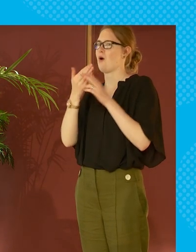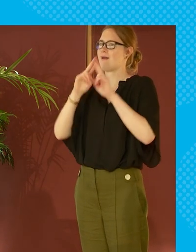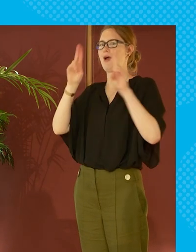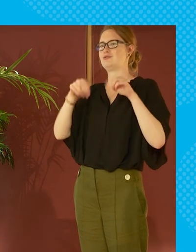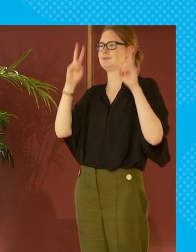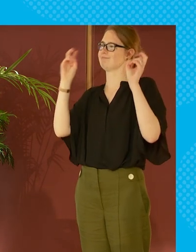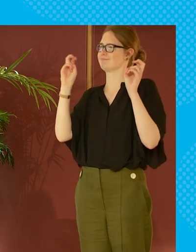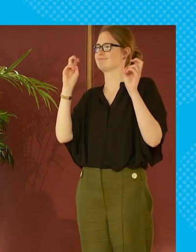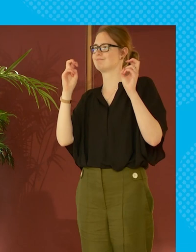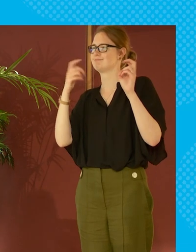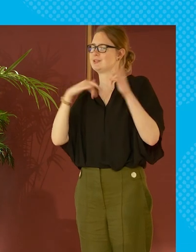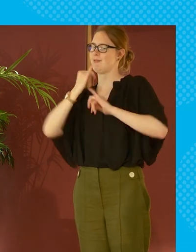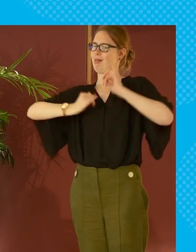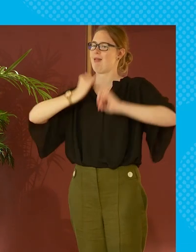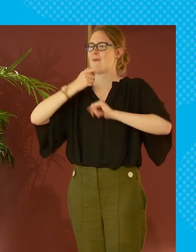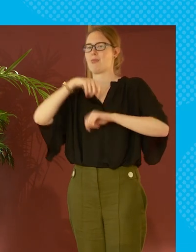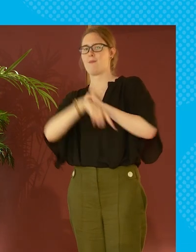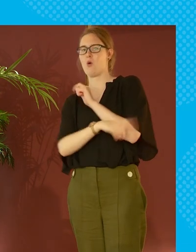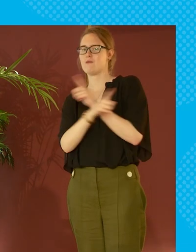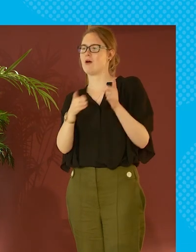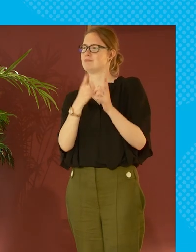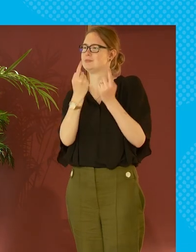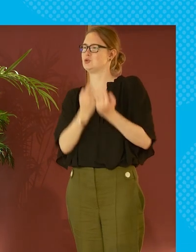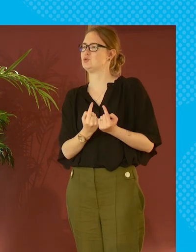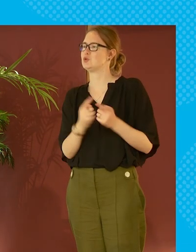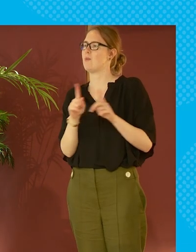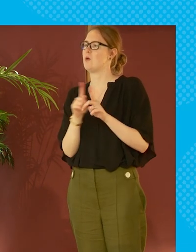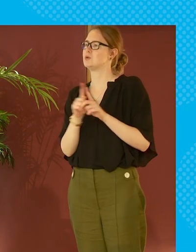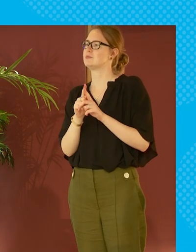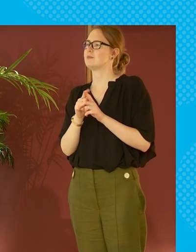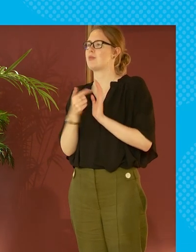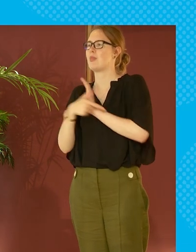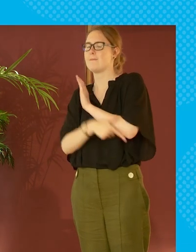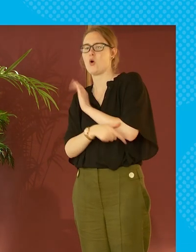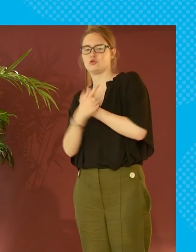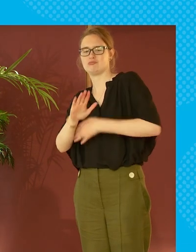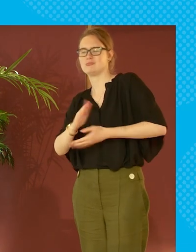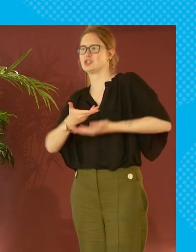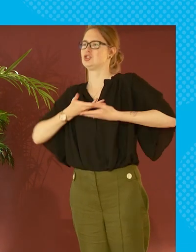mentality towards the poor blaming the poor but also you know this idea that the poor are undeserving